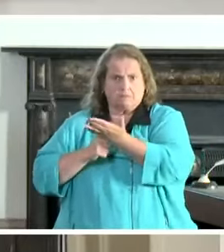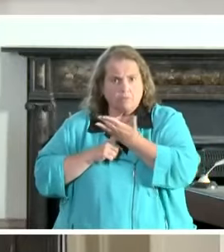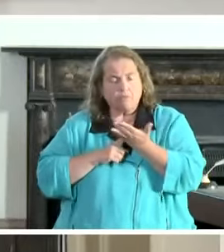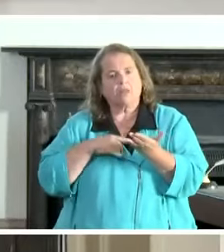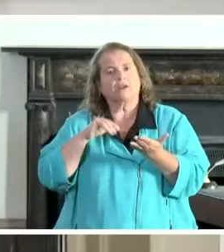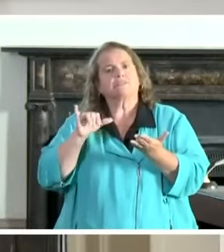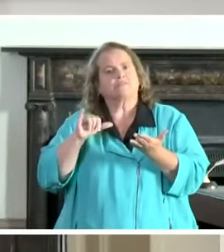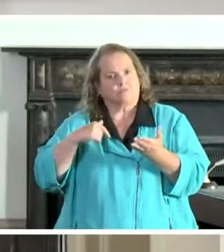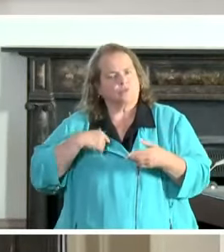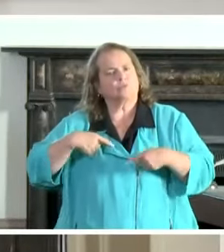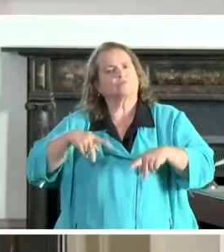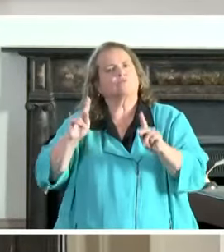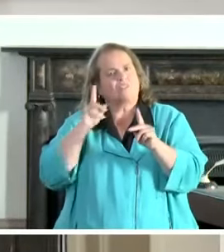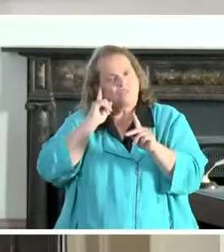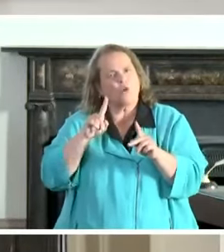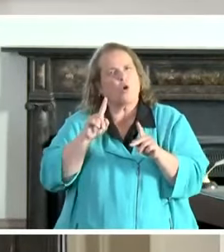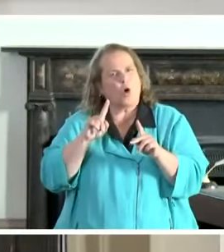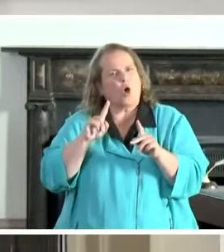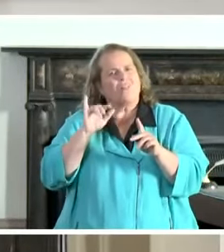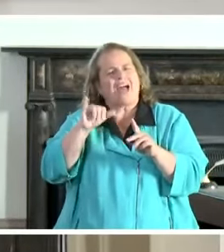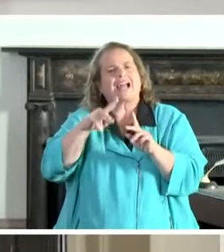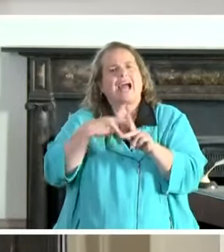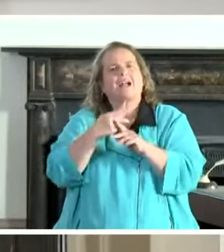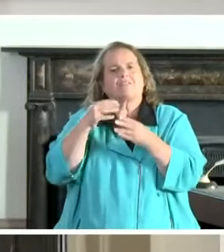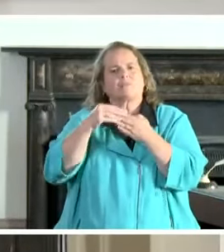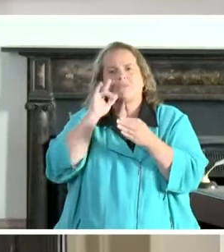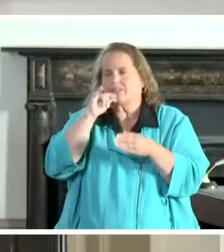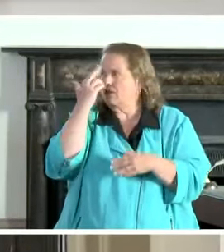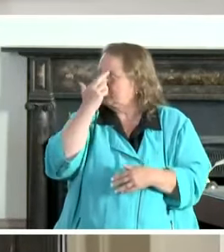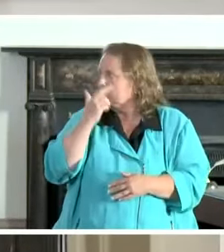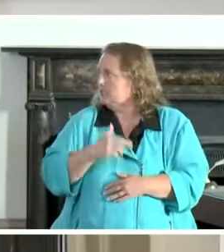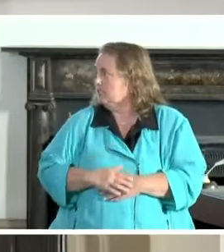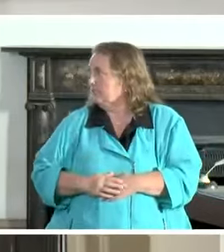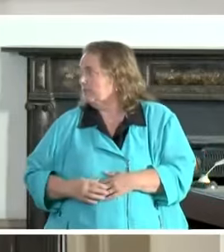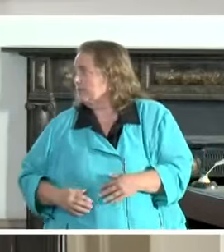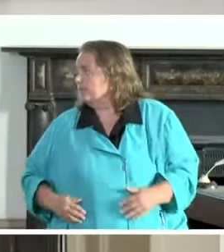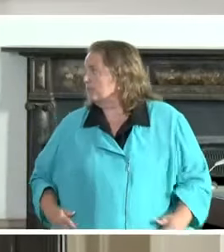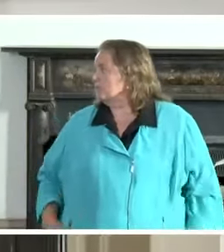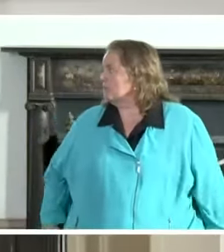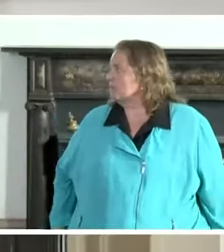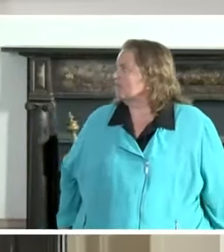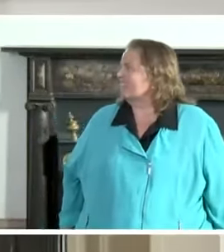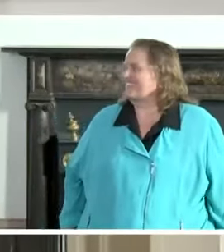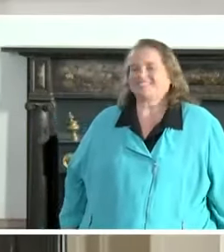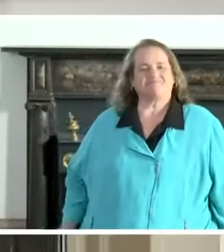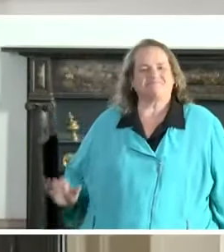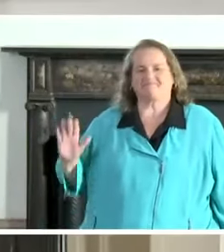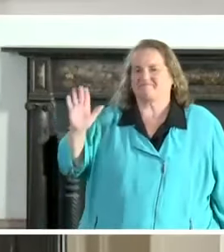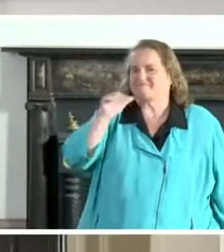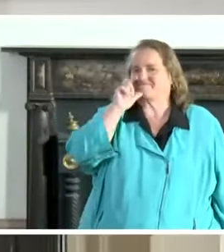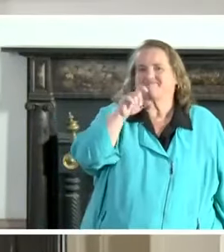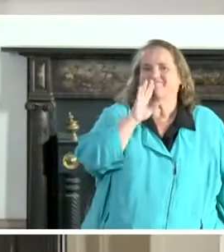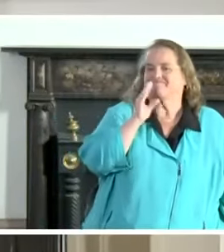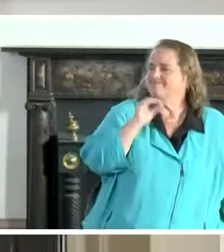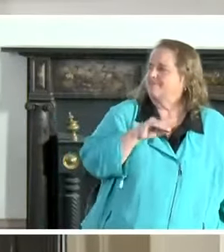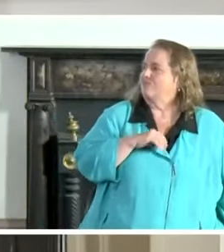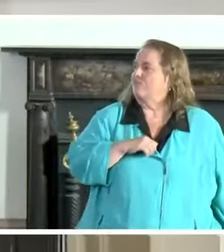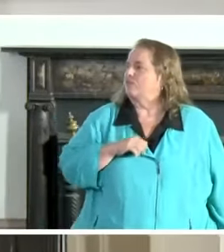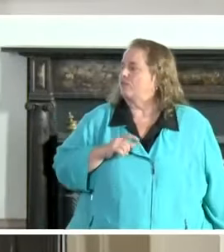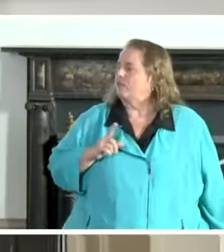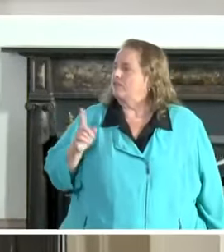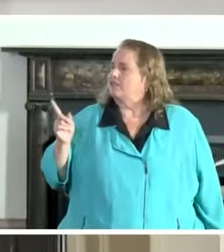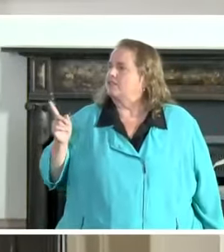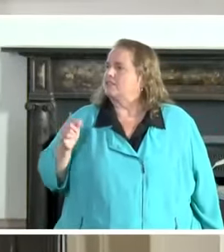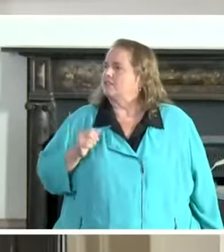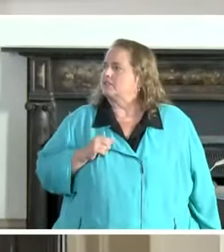for those flexibilities for that exact reason. Do you want to say something else about that? I think you nailed it. Can I ask a follow Sure.